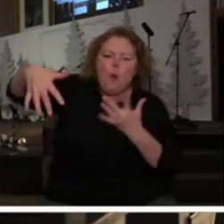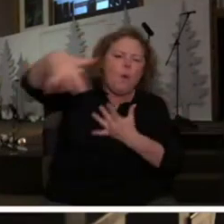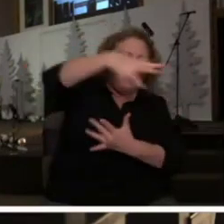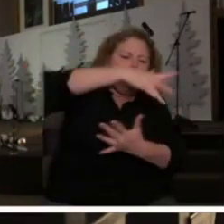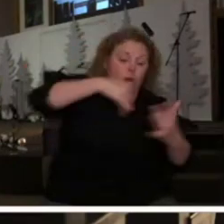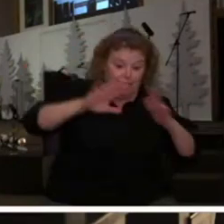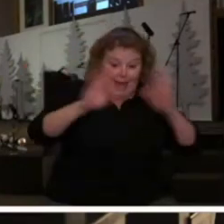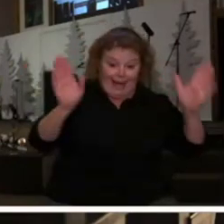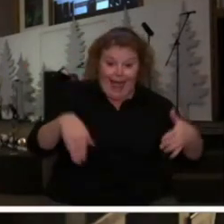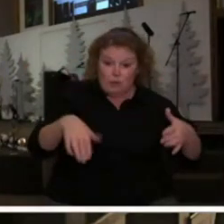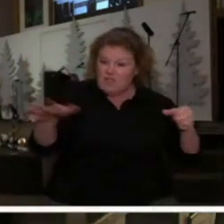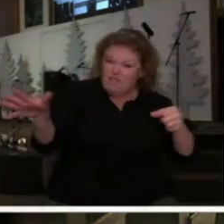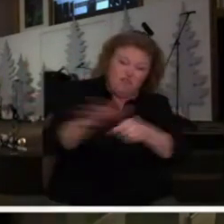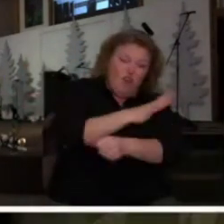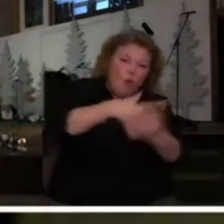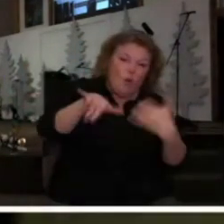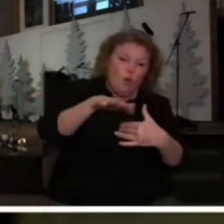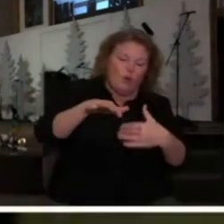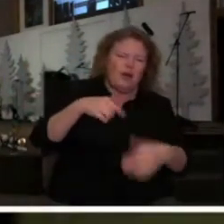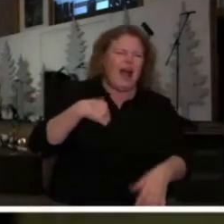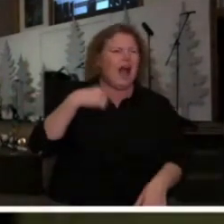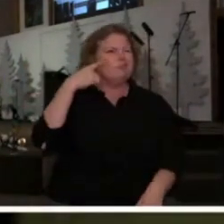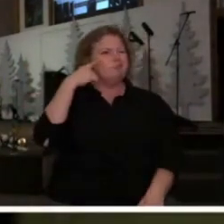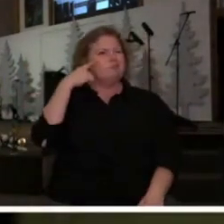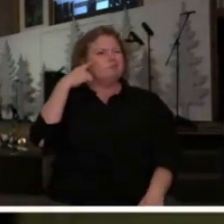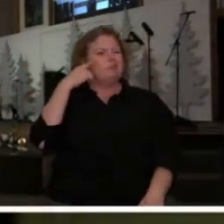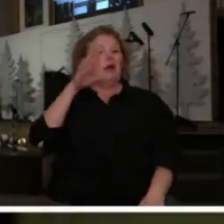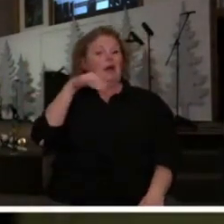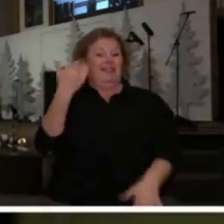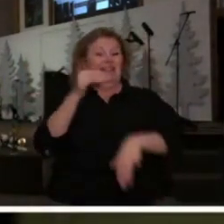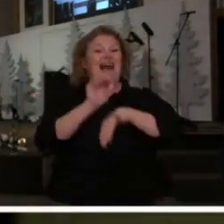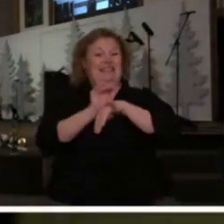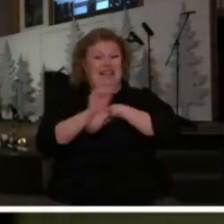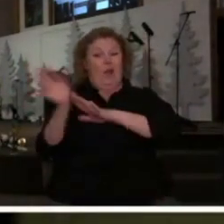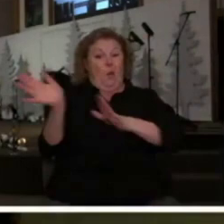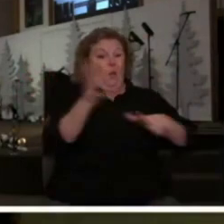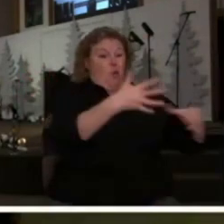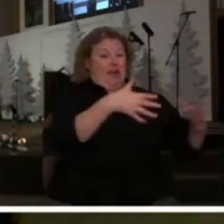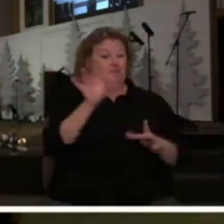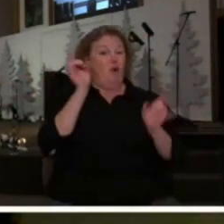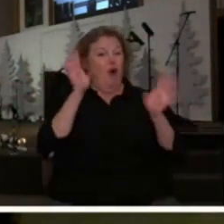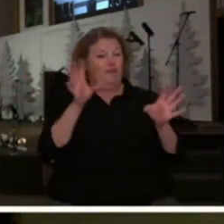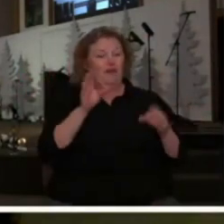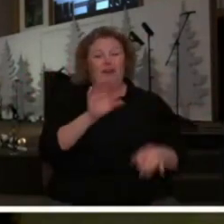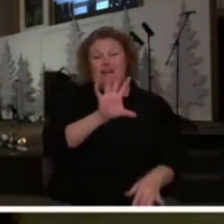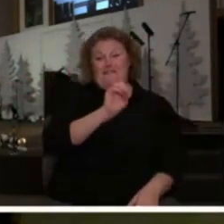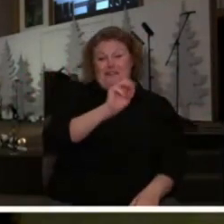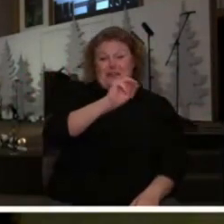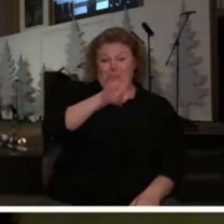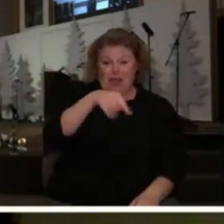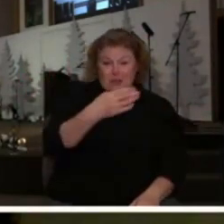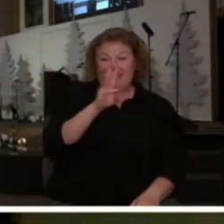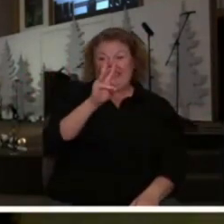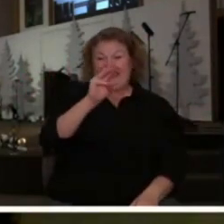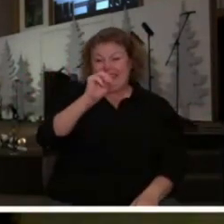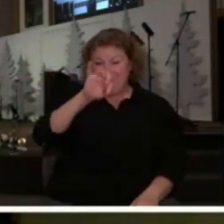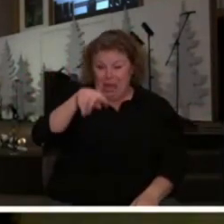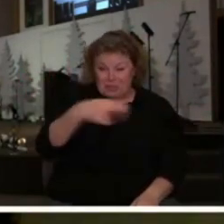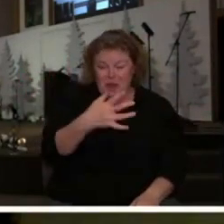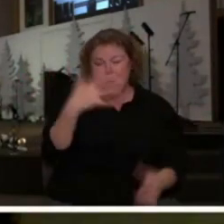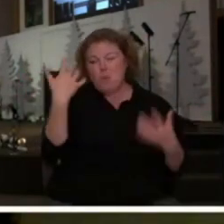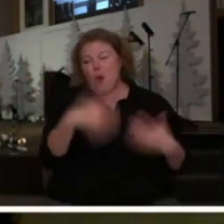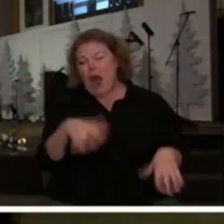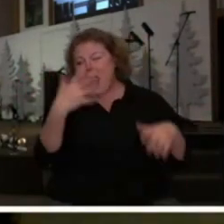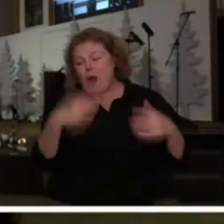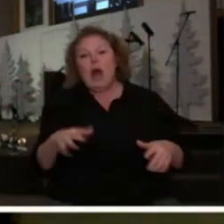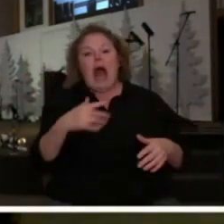house where they were sitting. I was thinking about this last night when gusts of wind of 50 and 60 miles an hour started hitting our house. I had just kind of